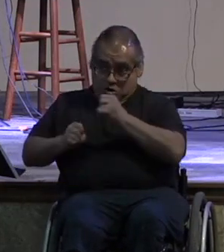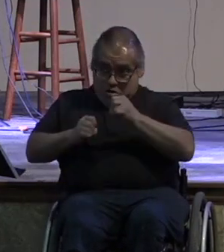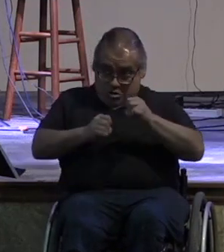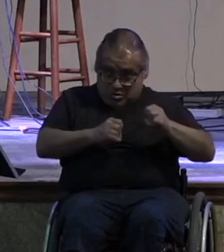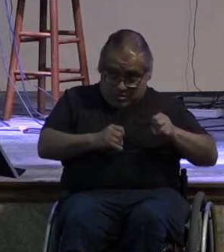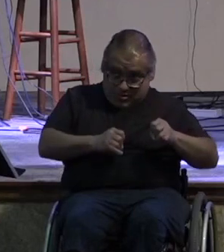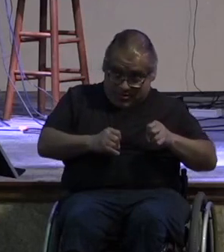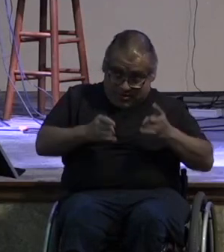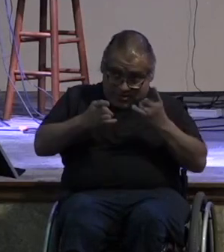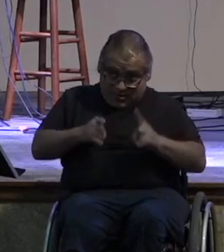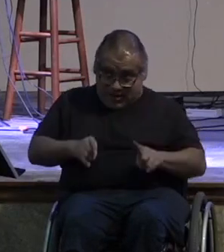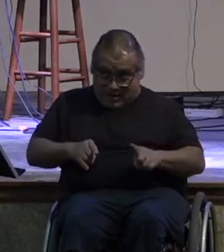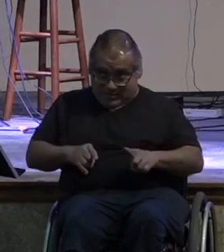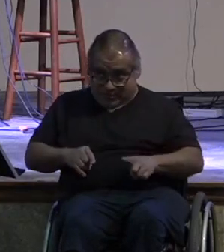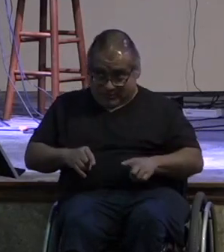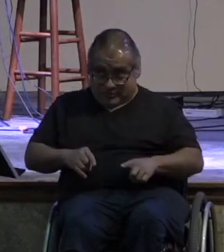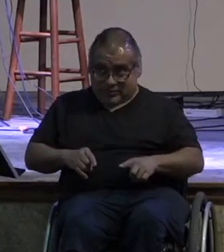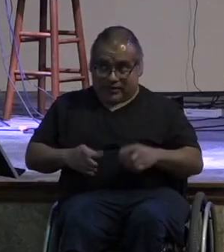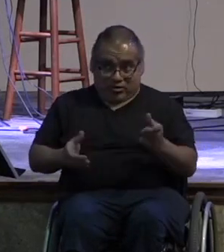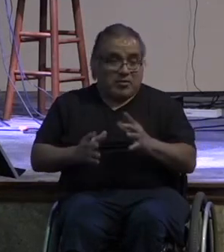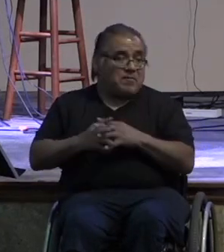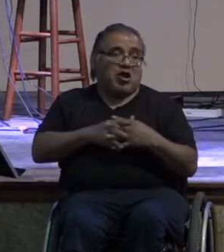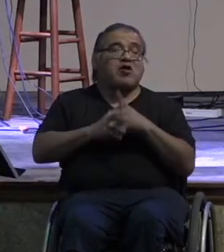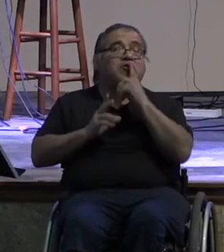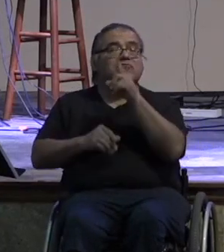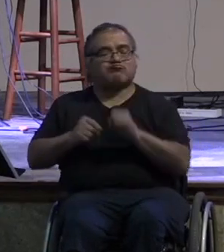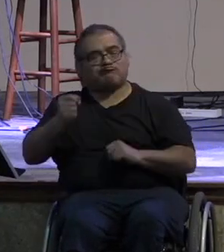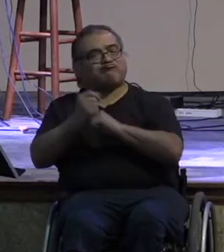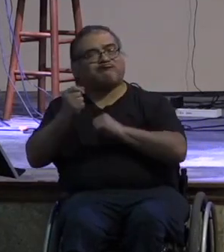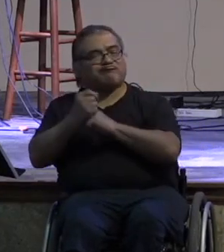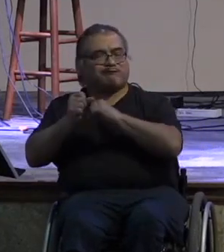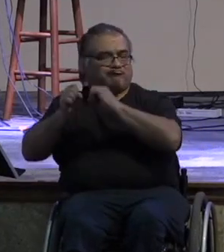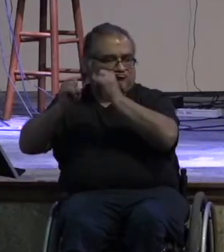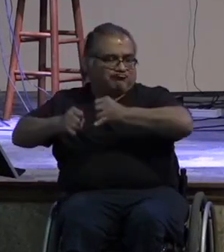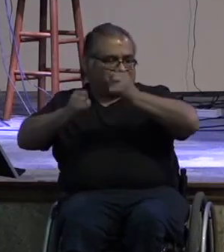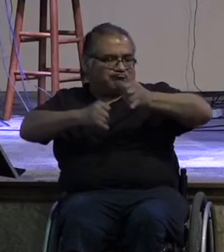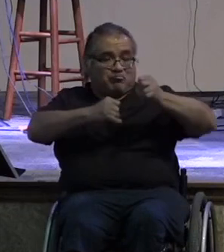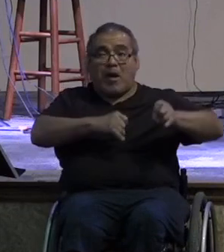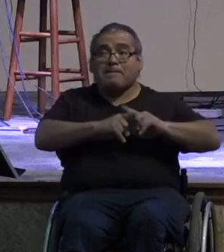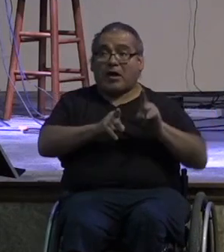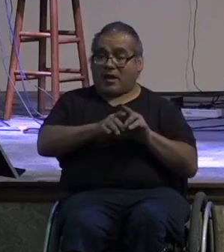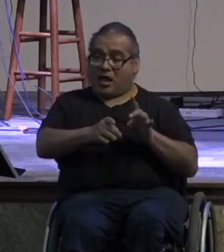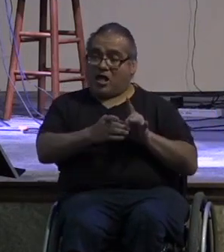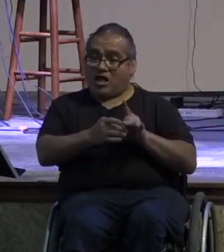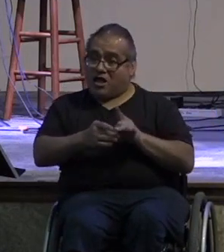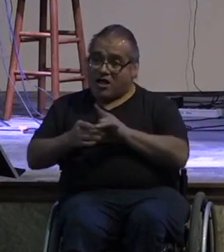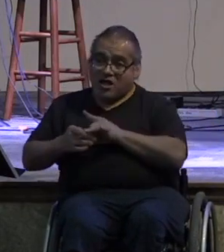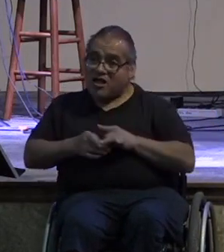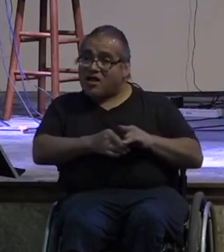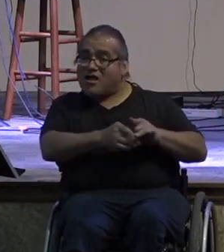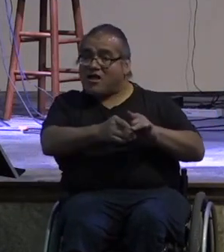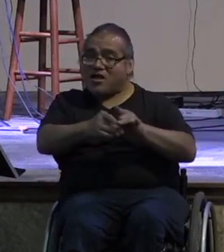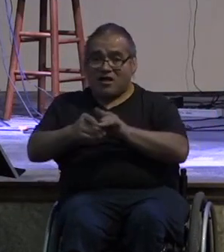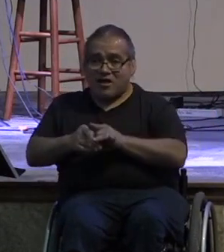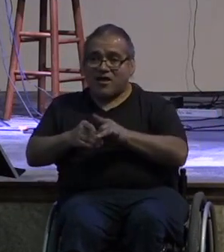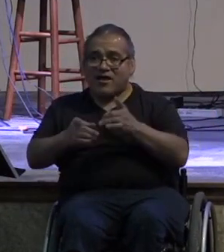america is celebrated right and that's not a bad thing but our community ties are kind of diminished